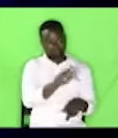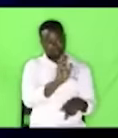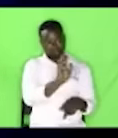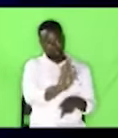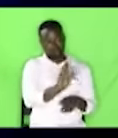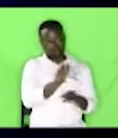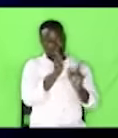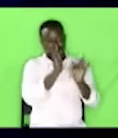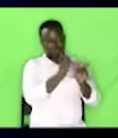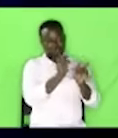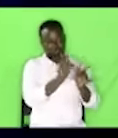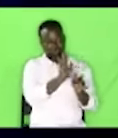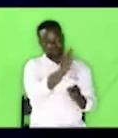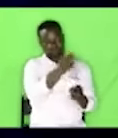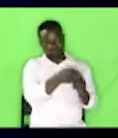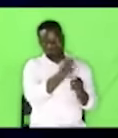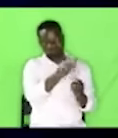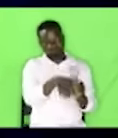Mokka is his name.